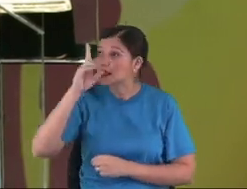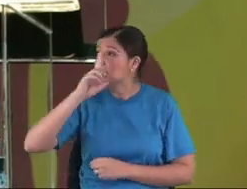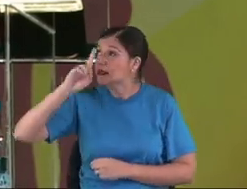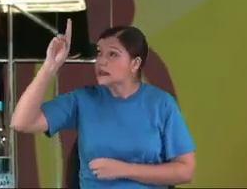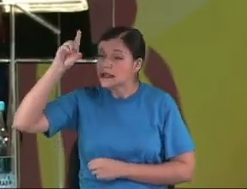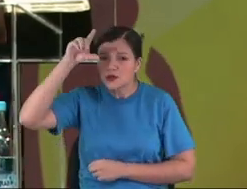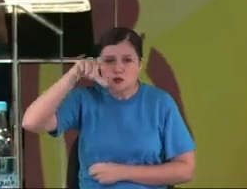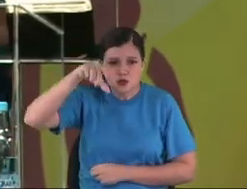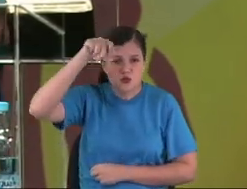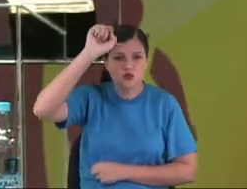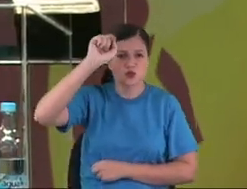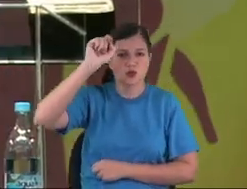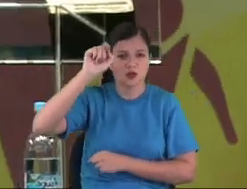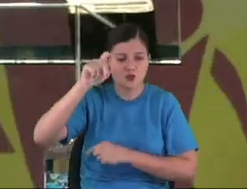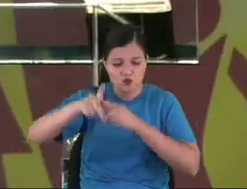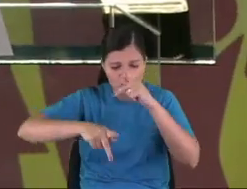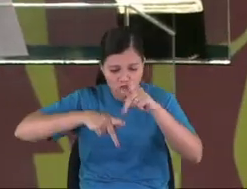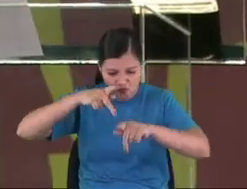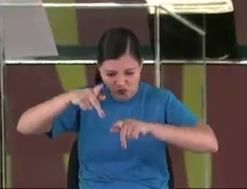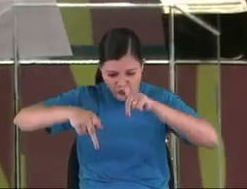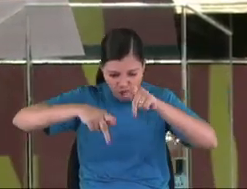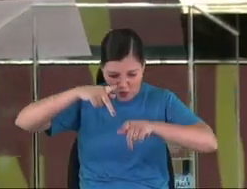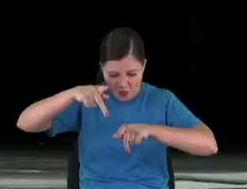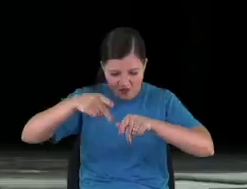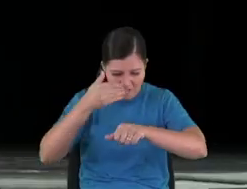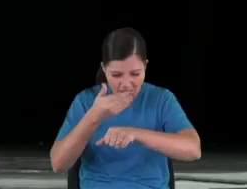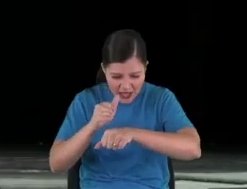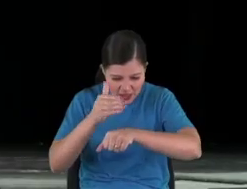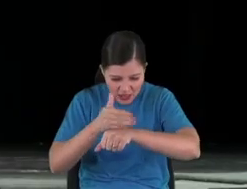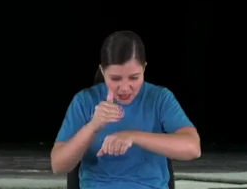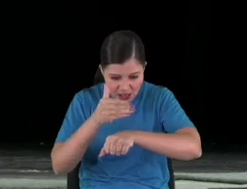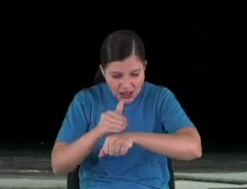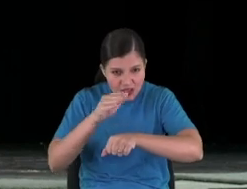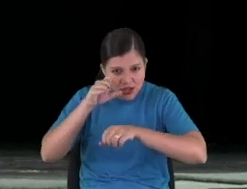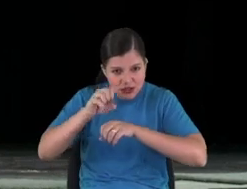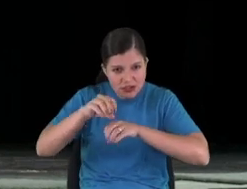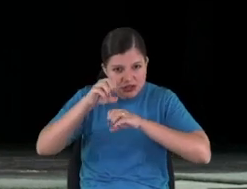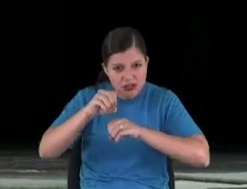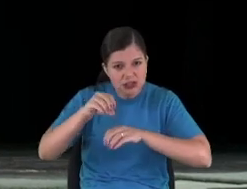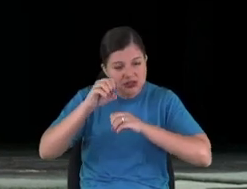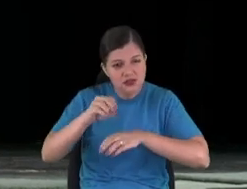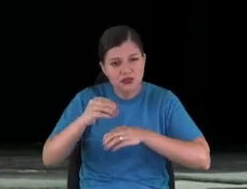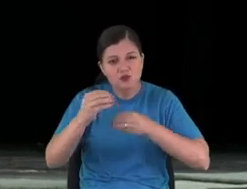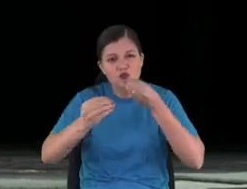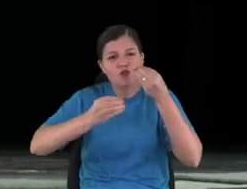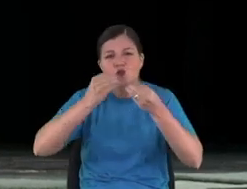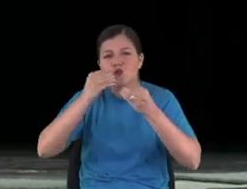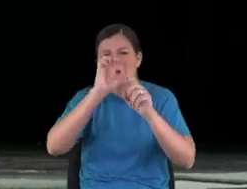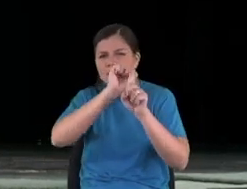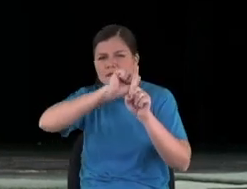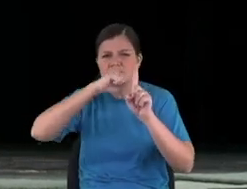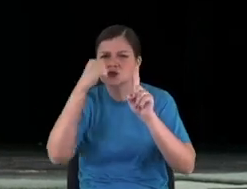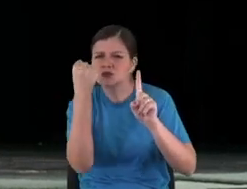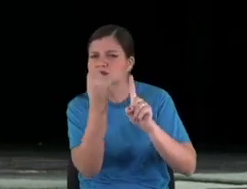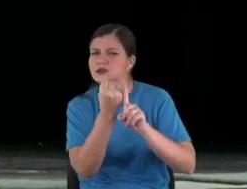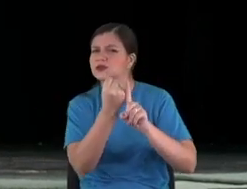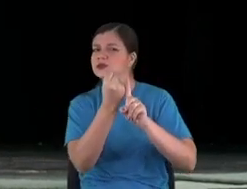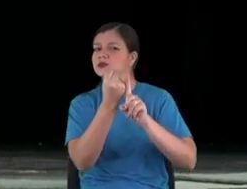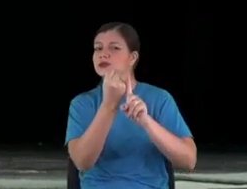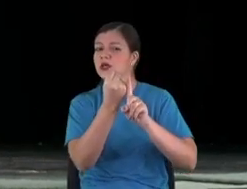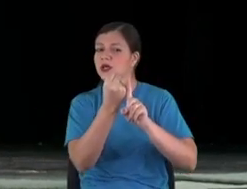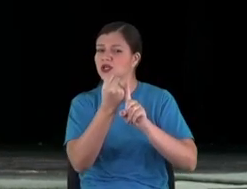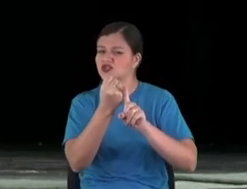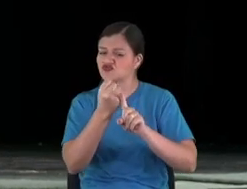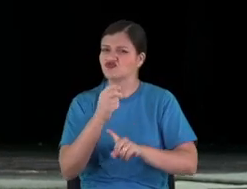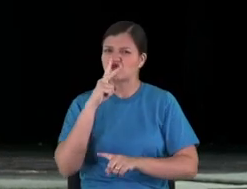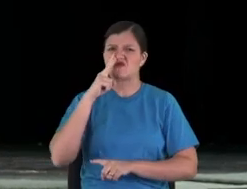When God chose a nation to train and show how the society needs to be